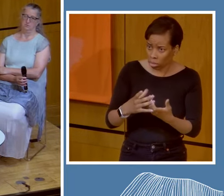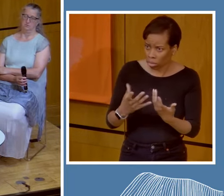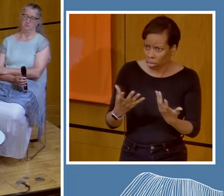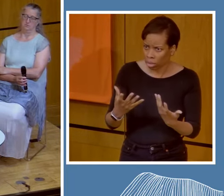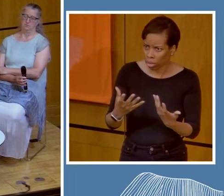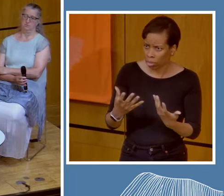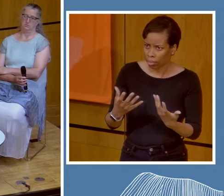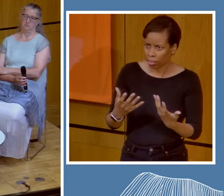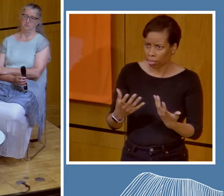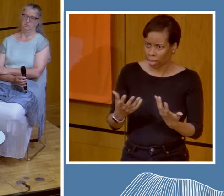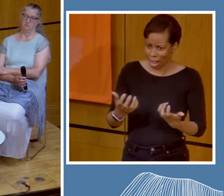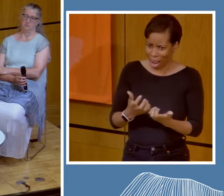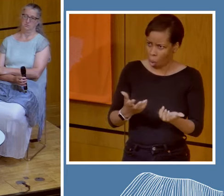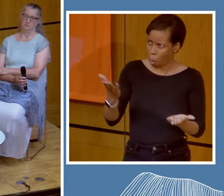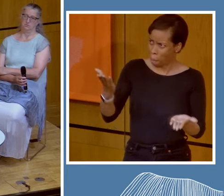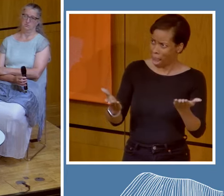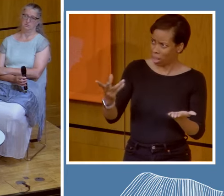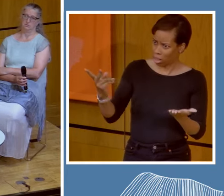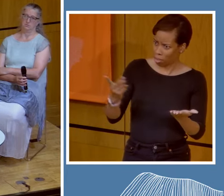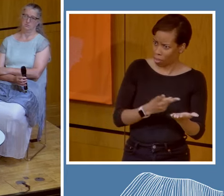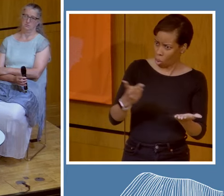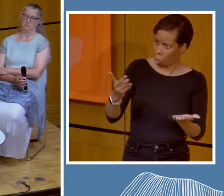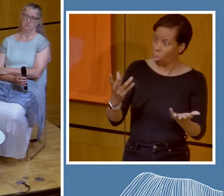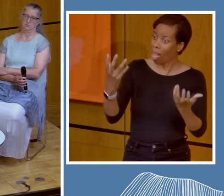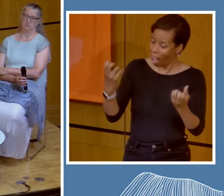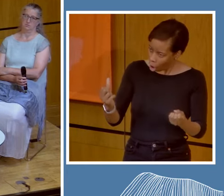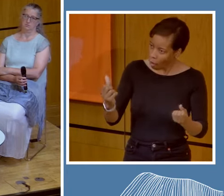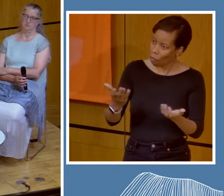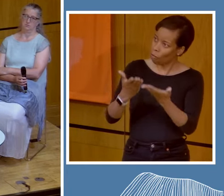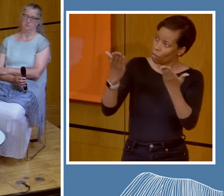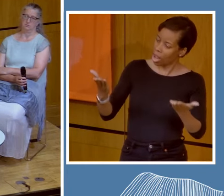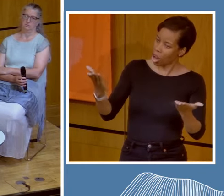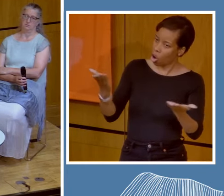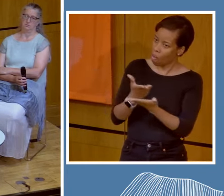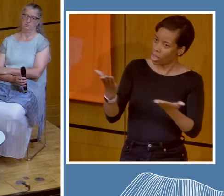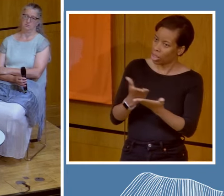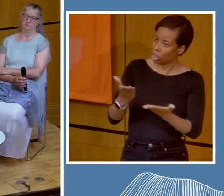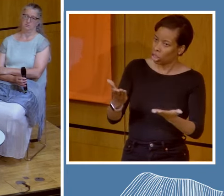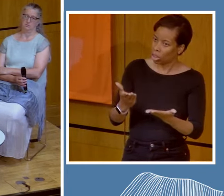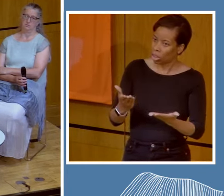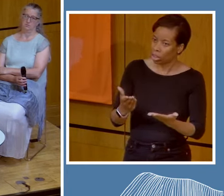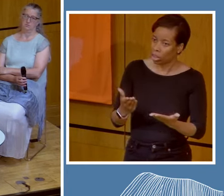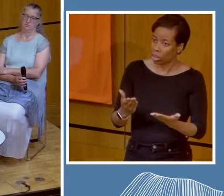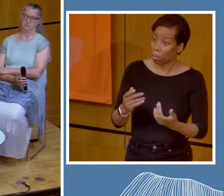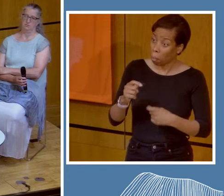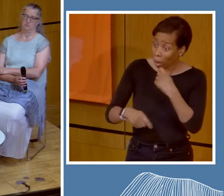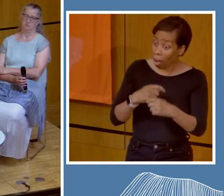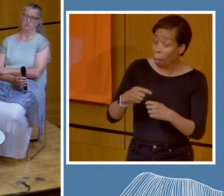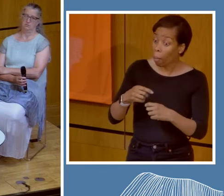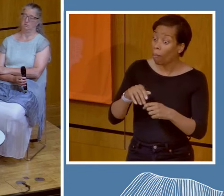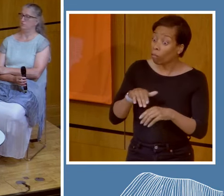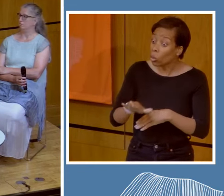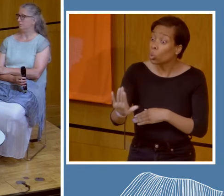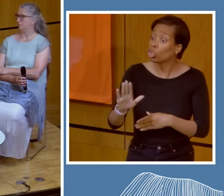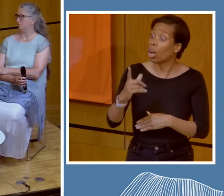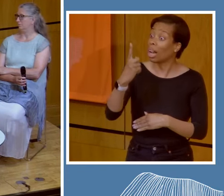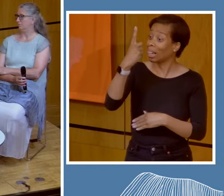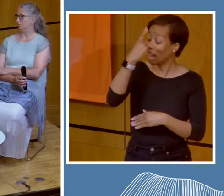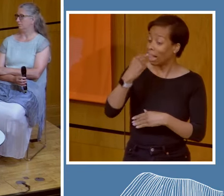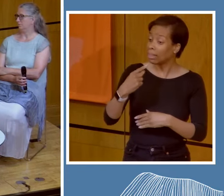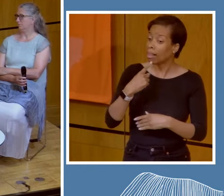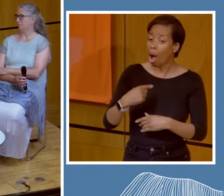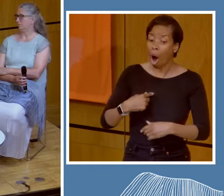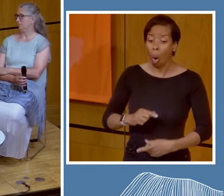how do we balance that scale in a way that actually allows us to really create, go beyond just calling it